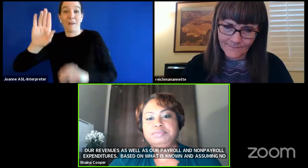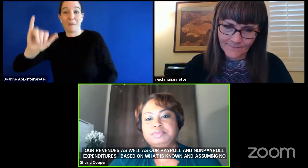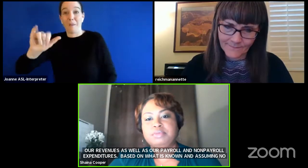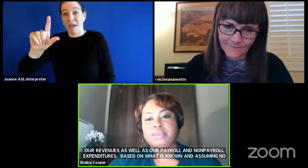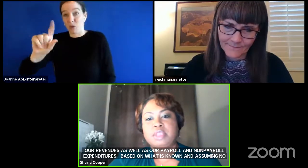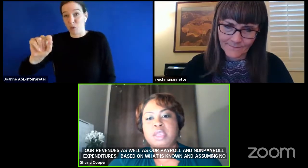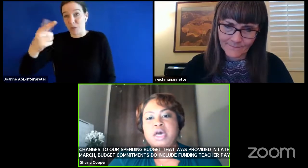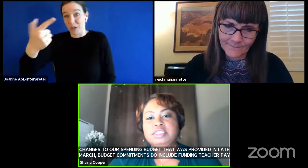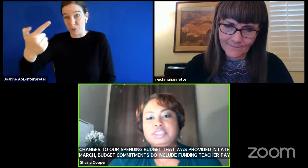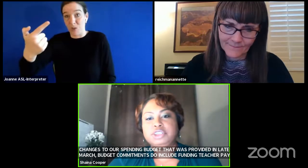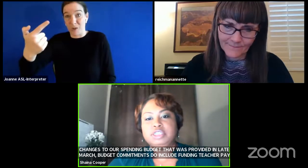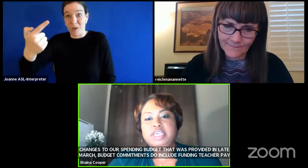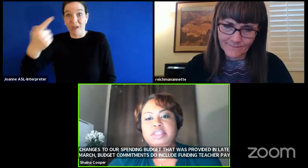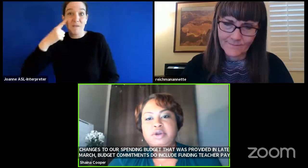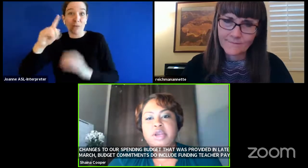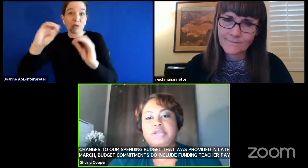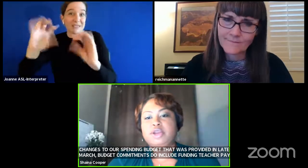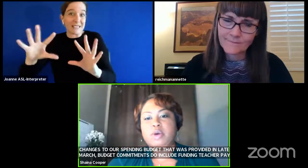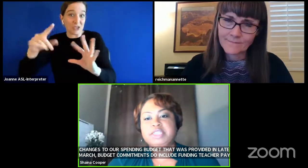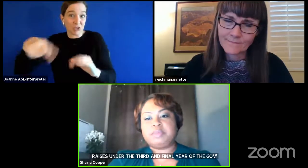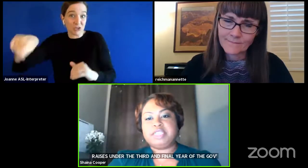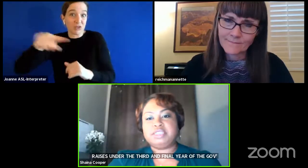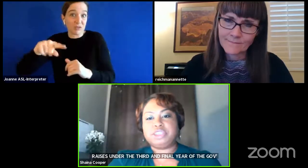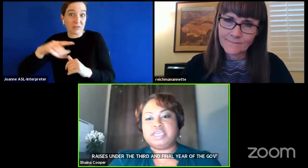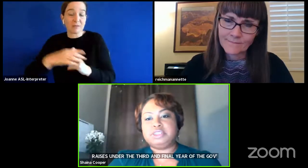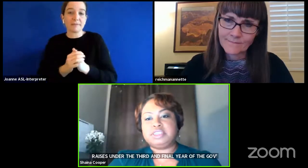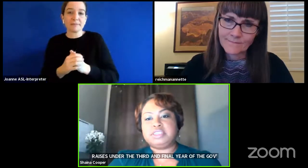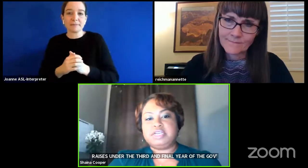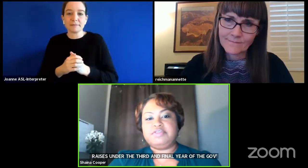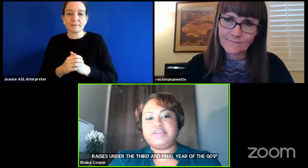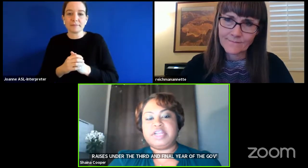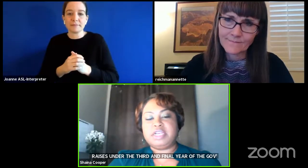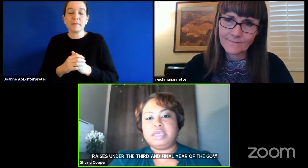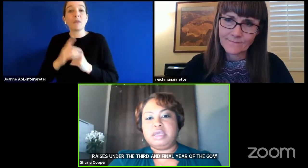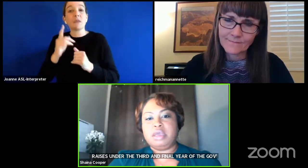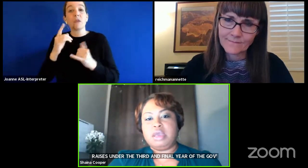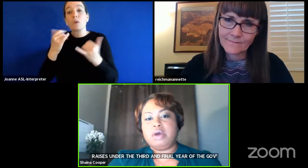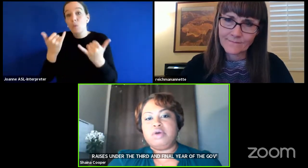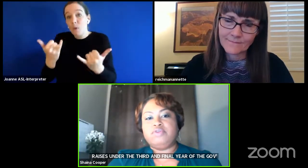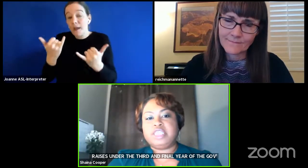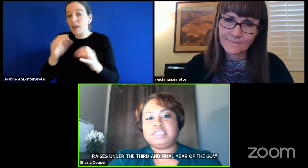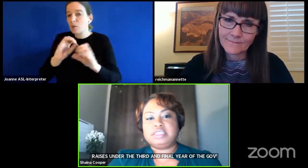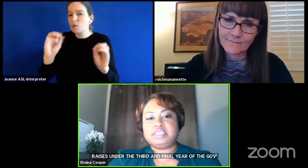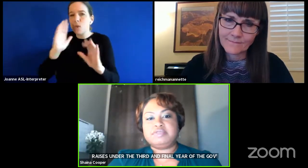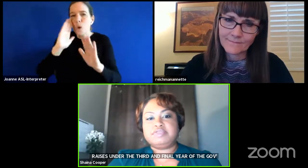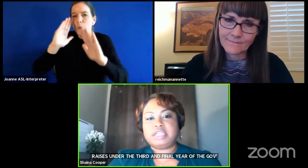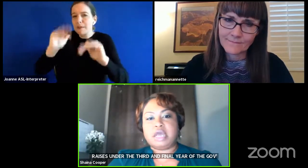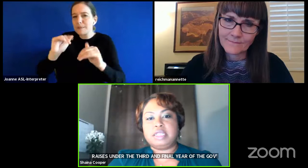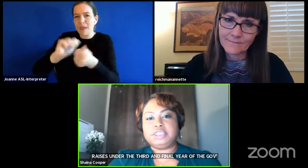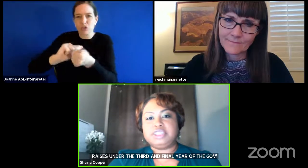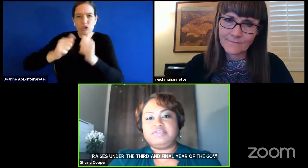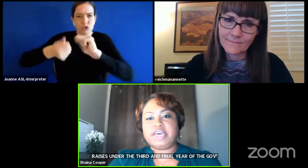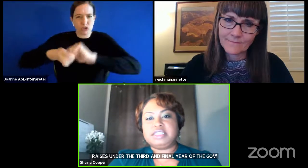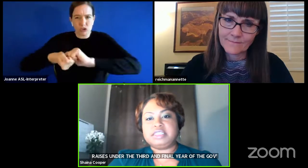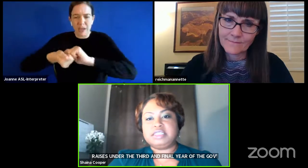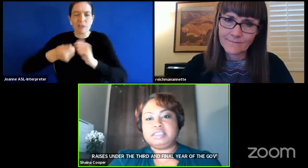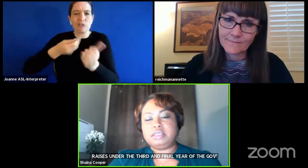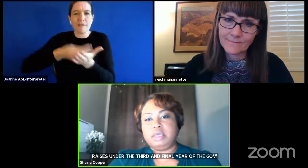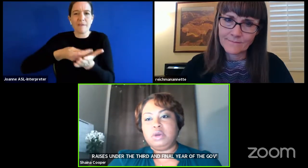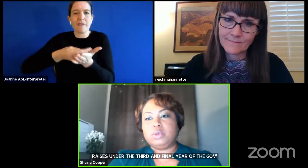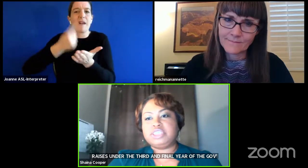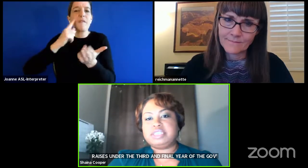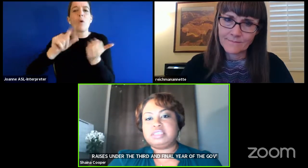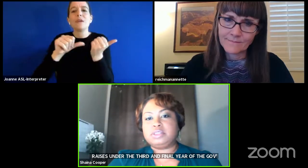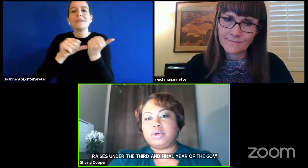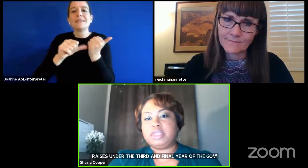additionally there are no expected changes in funding for the assistive technology devices